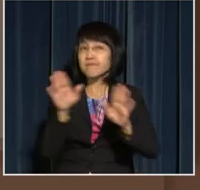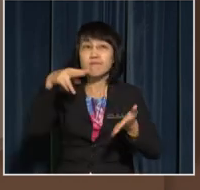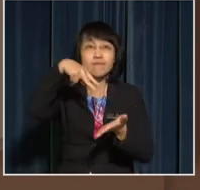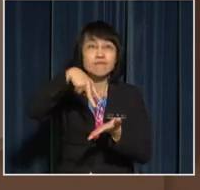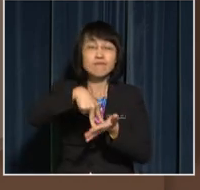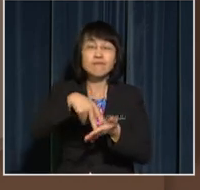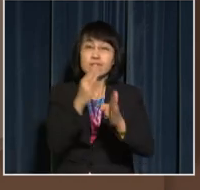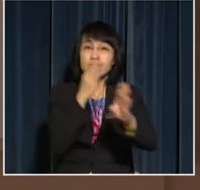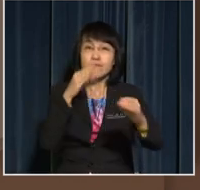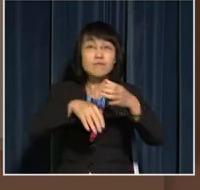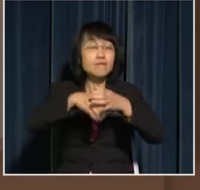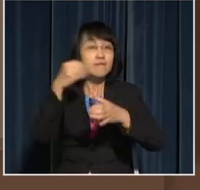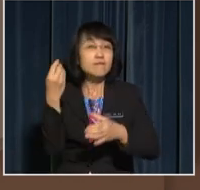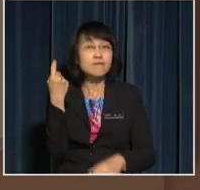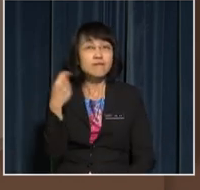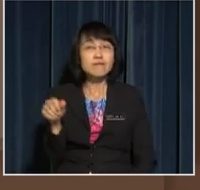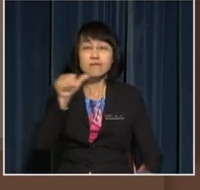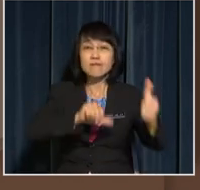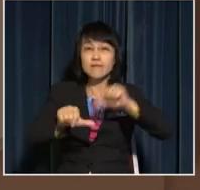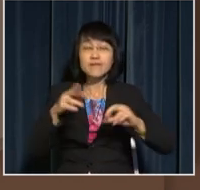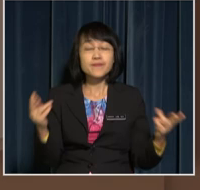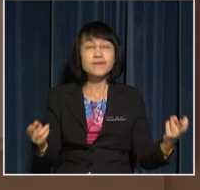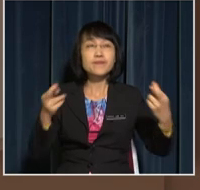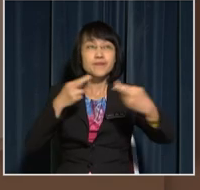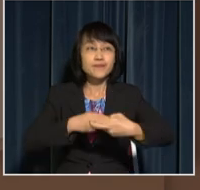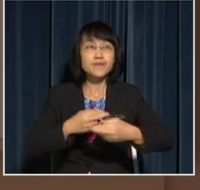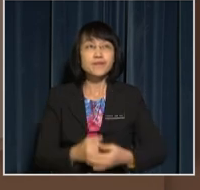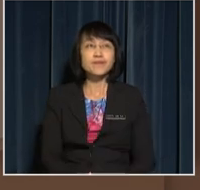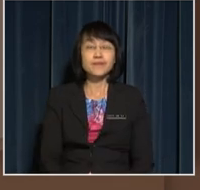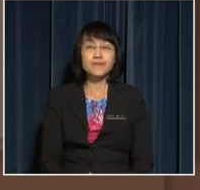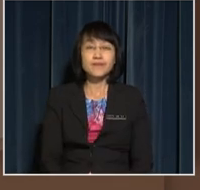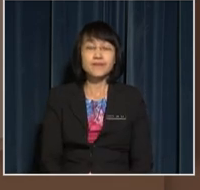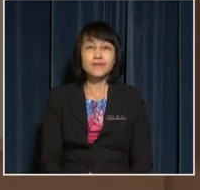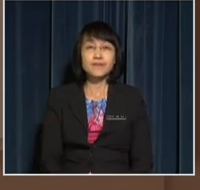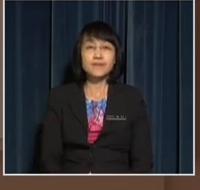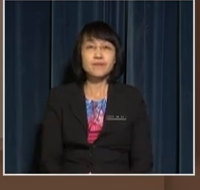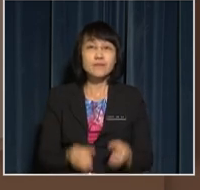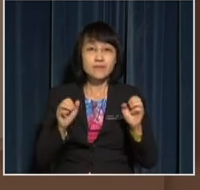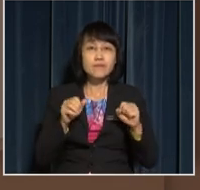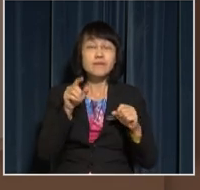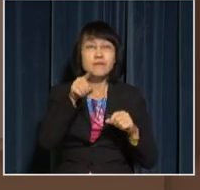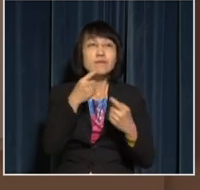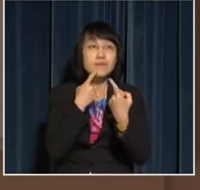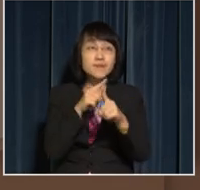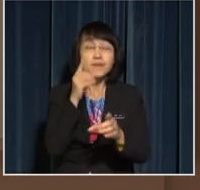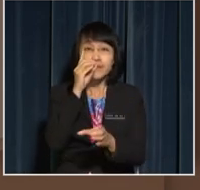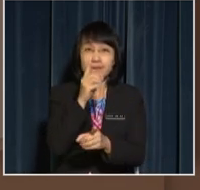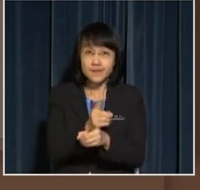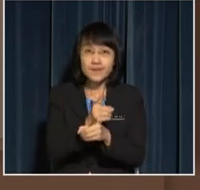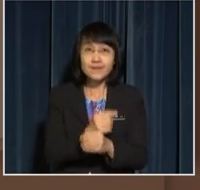standing in line outside the Science Room You can answer this correctly